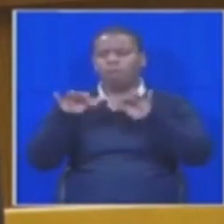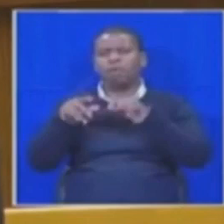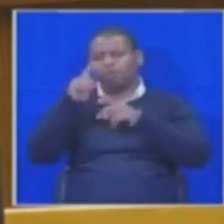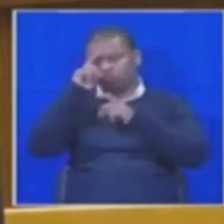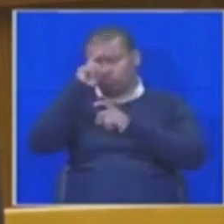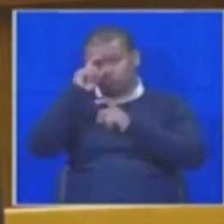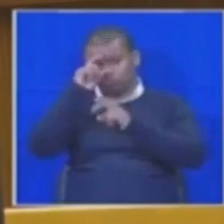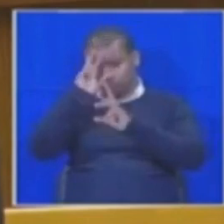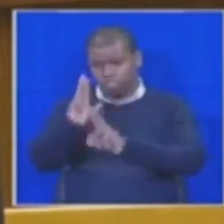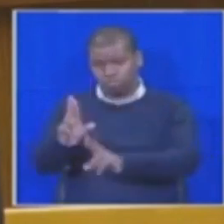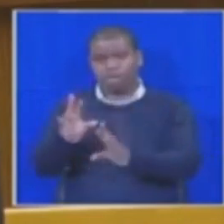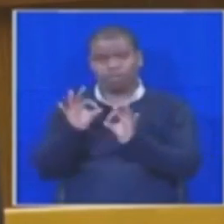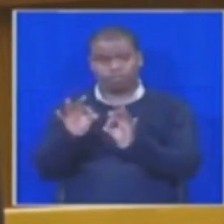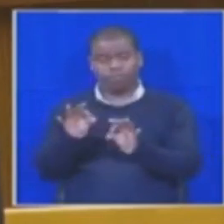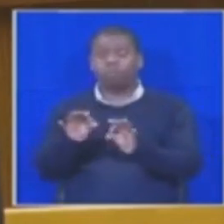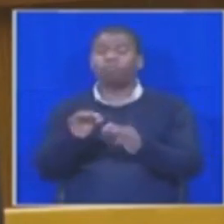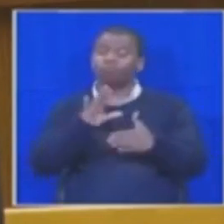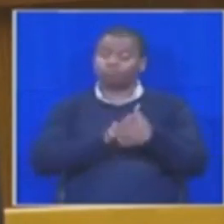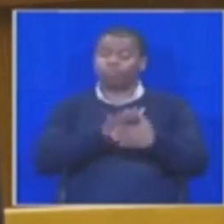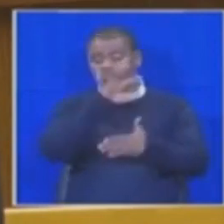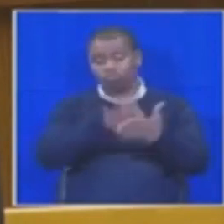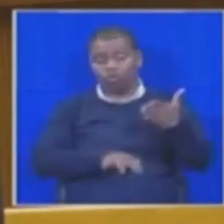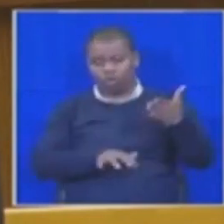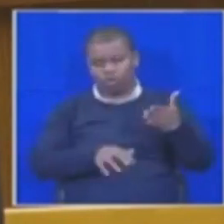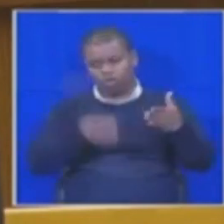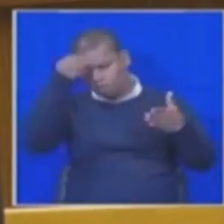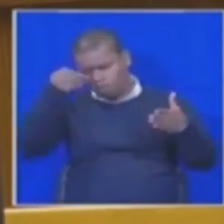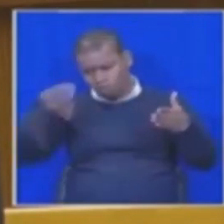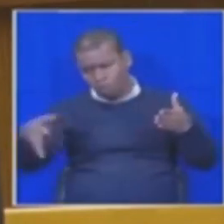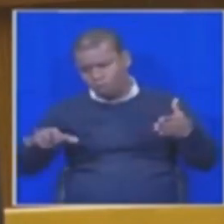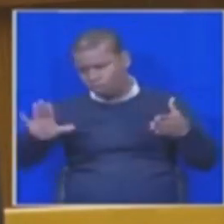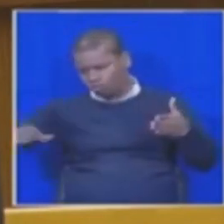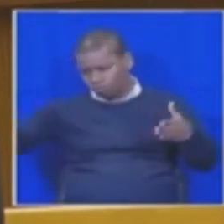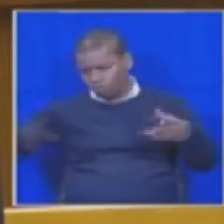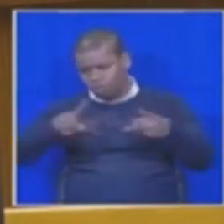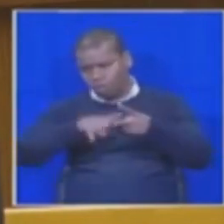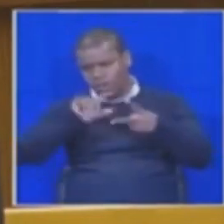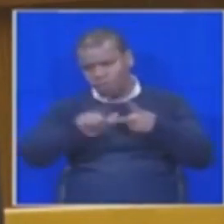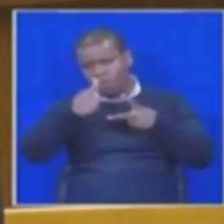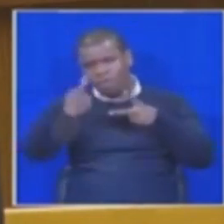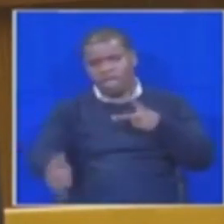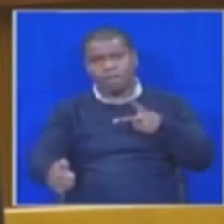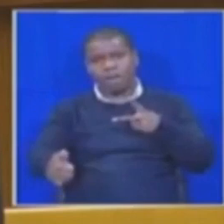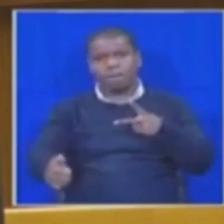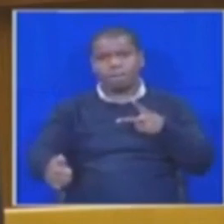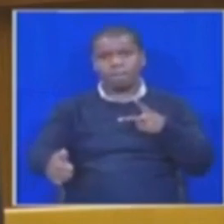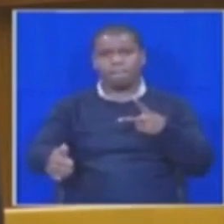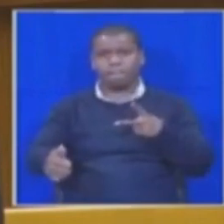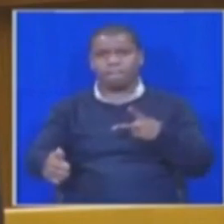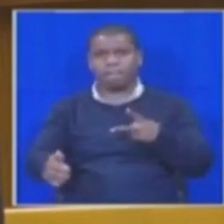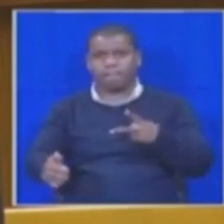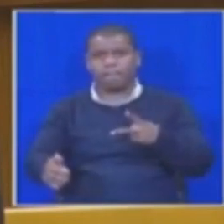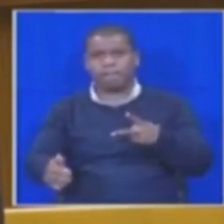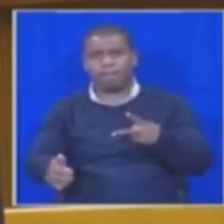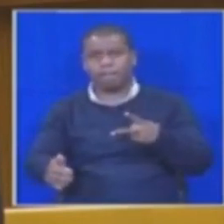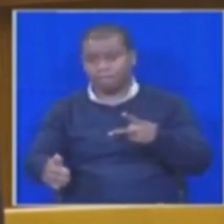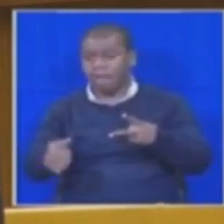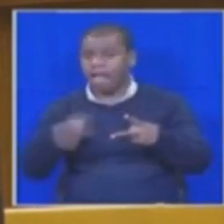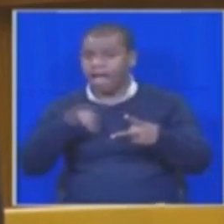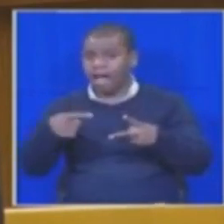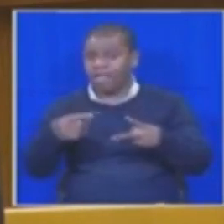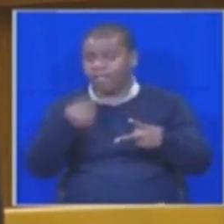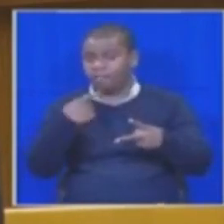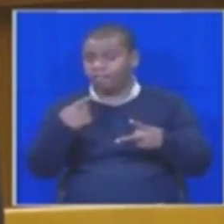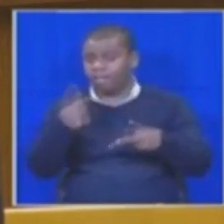the story to tell our children. Our neighbours and some sell ins and some sell outs.